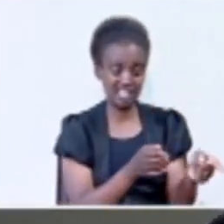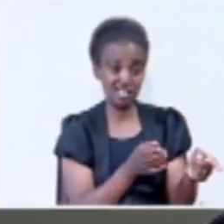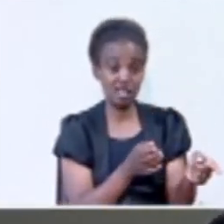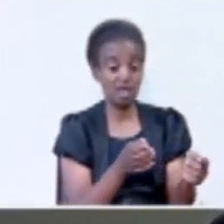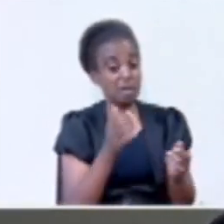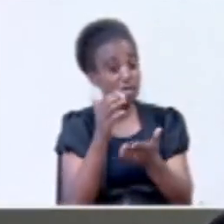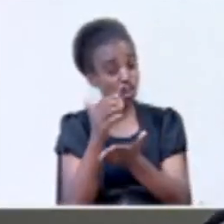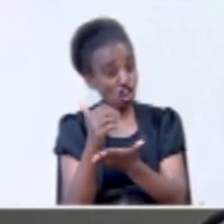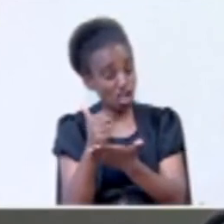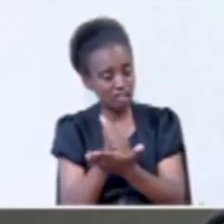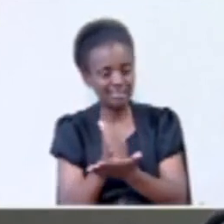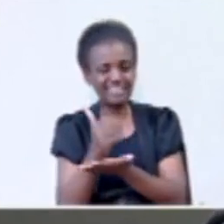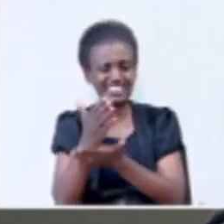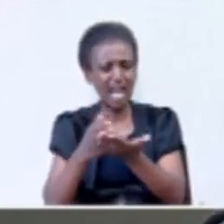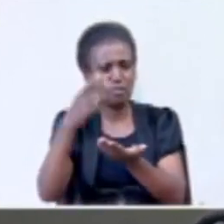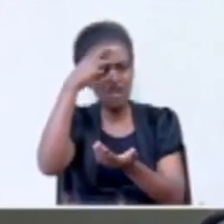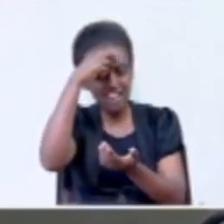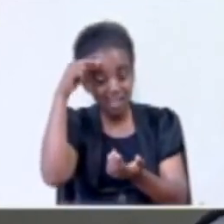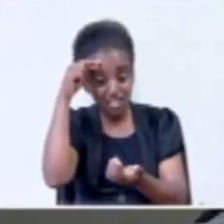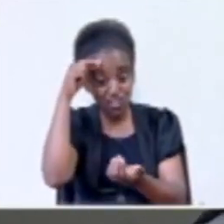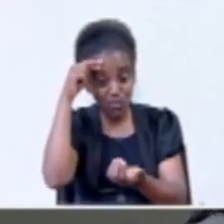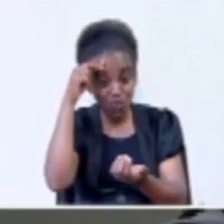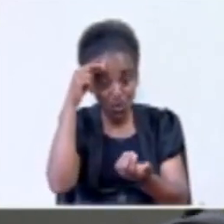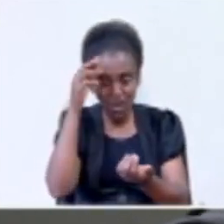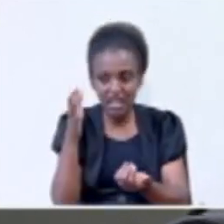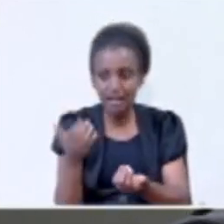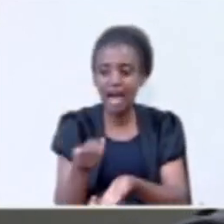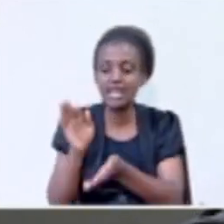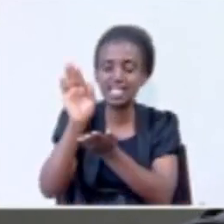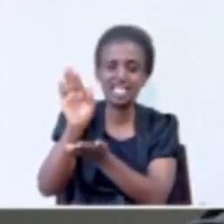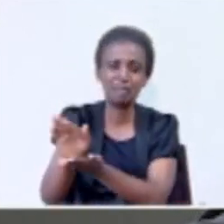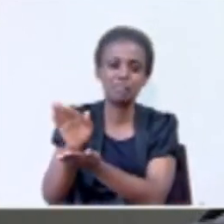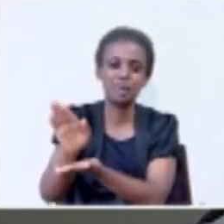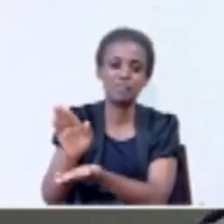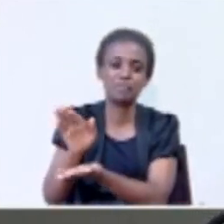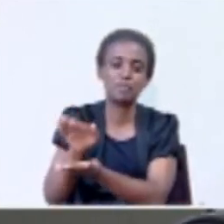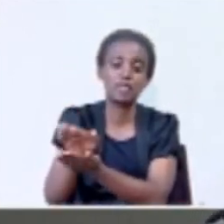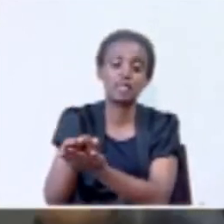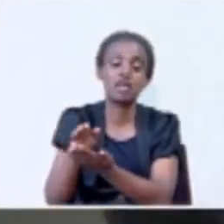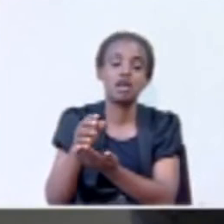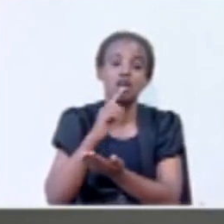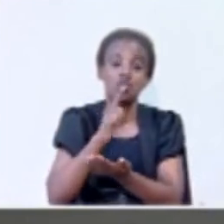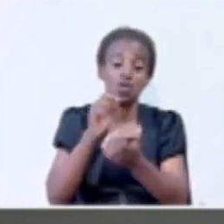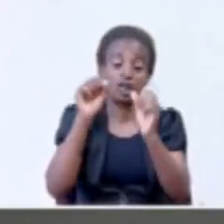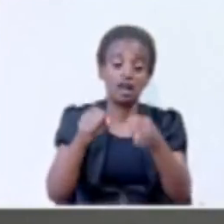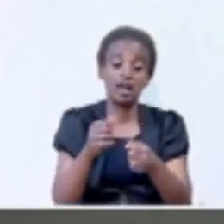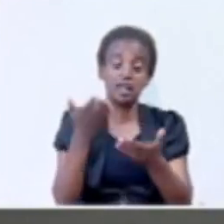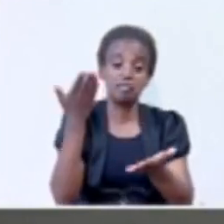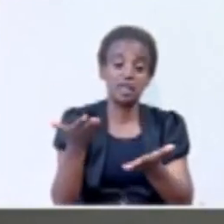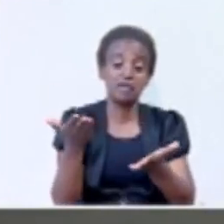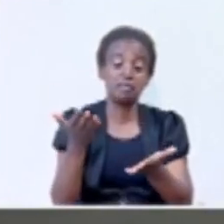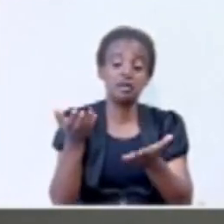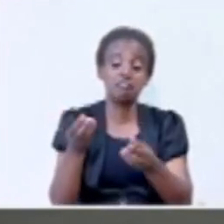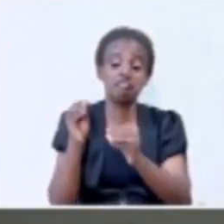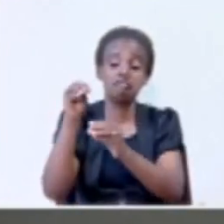because, for some reason, it is a problem they want to preserve. so that maybe it stays for